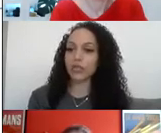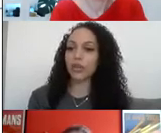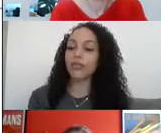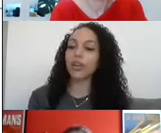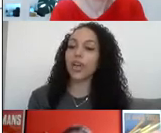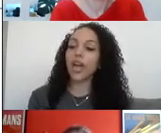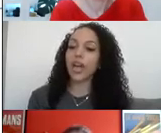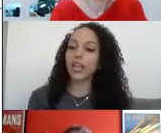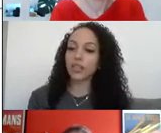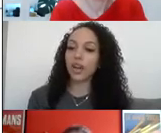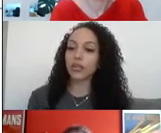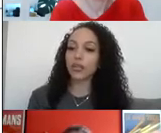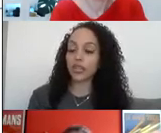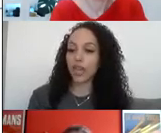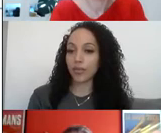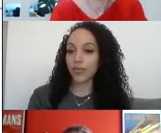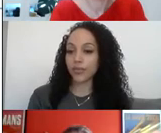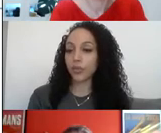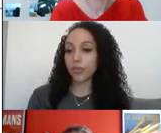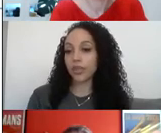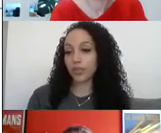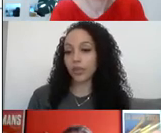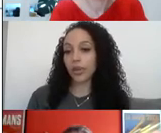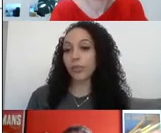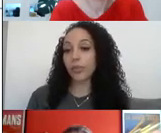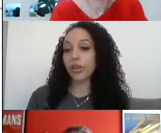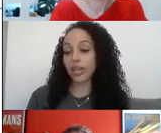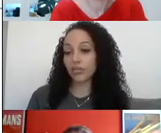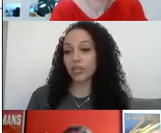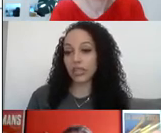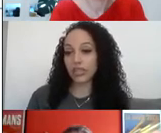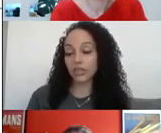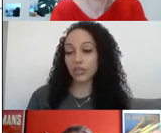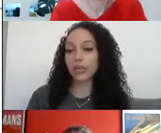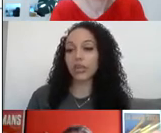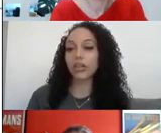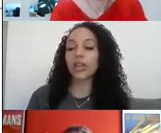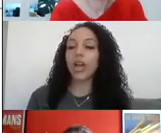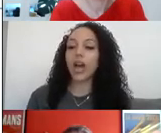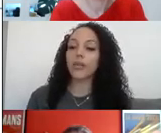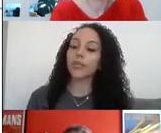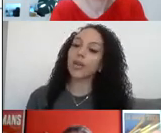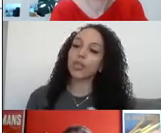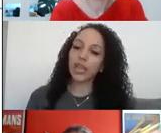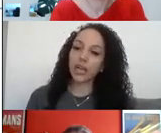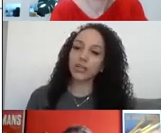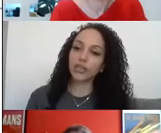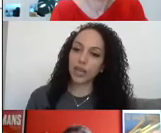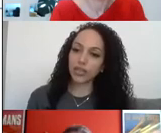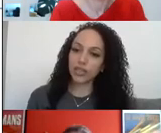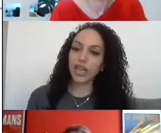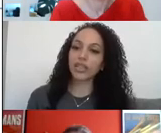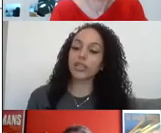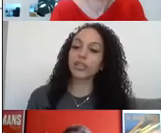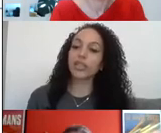and Language Therapists offer a diary, which will be spoken about by Mark later on in this webinar, which allows you